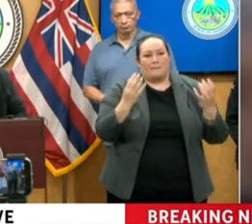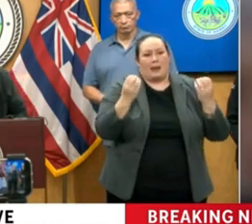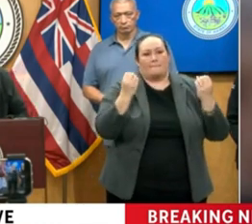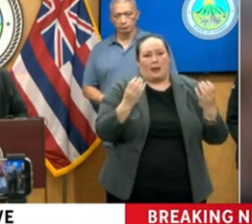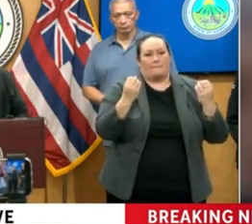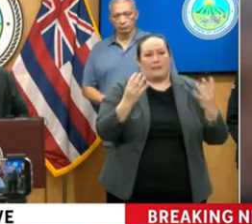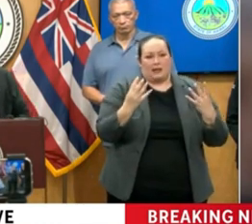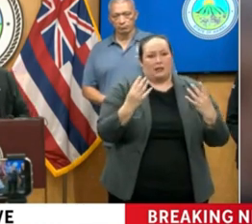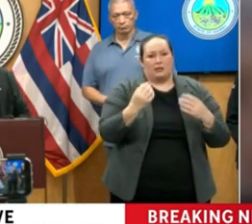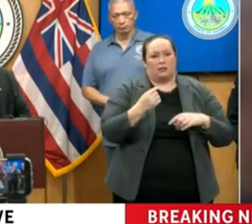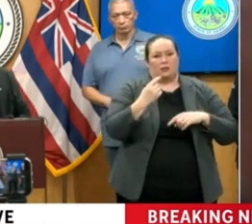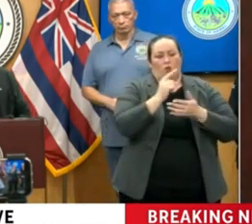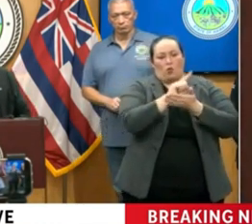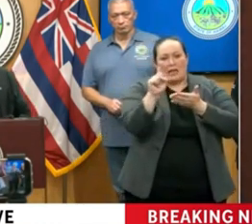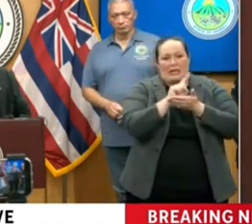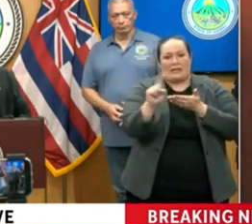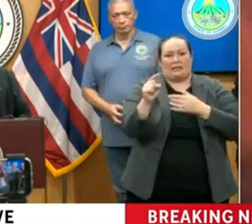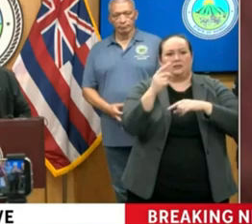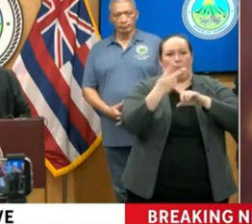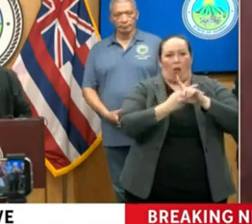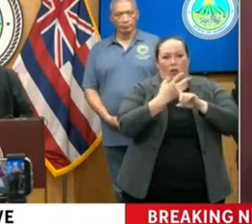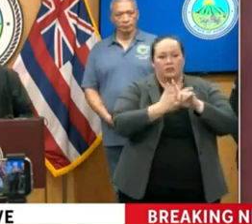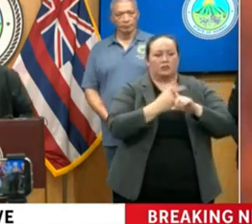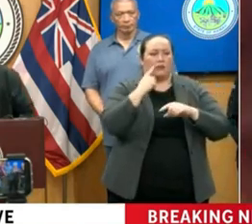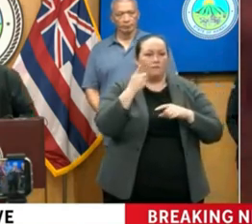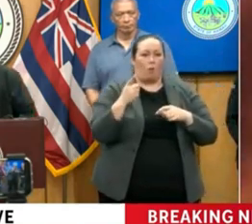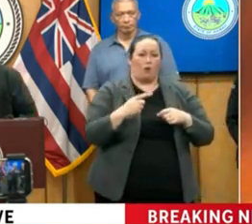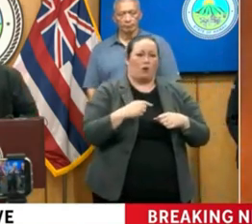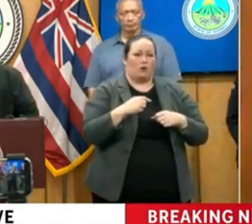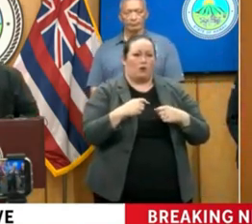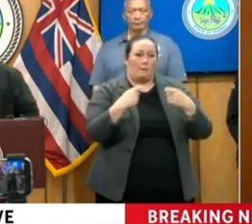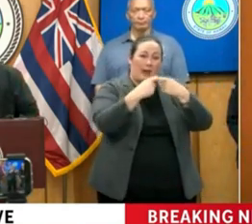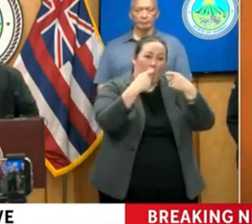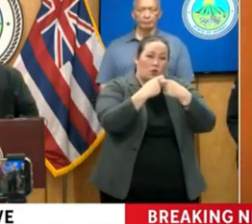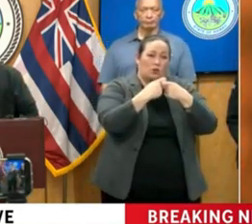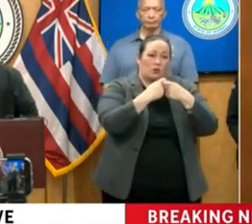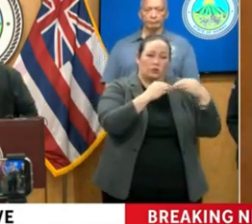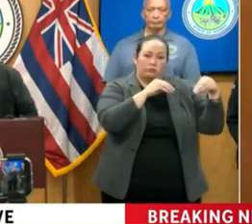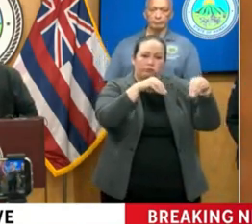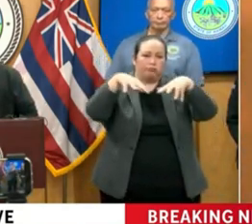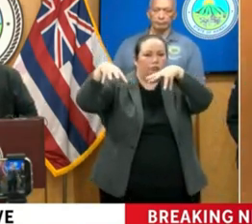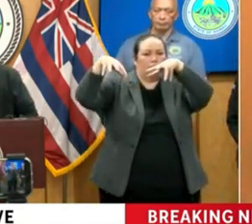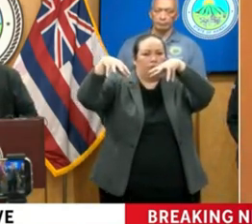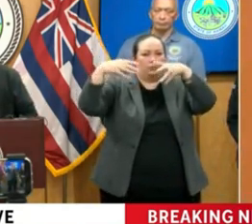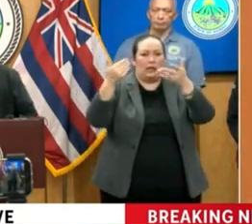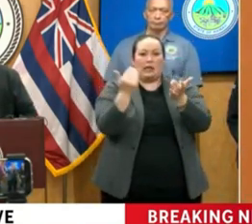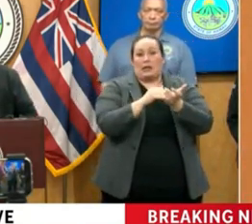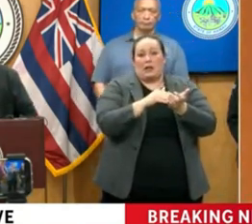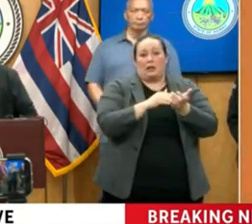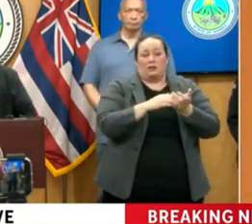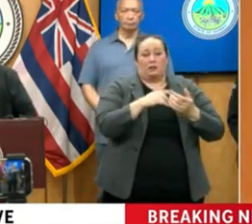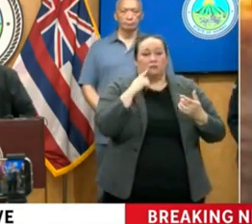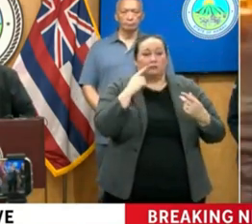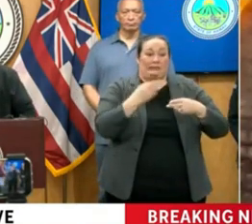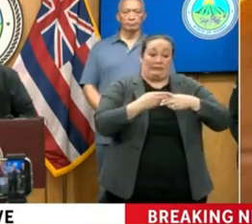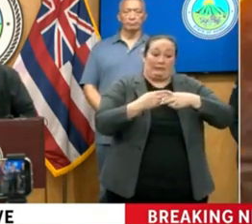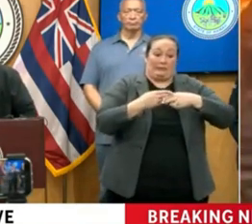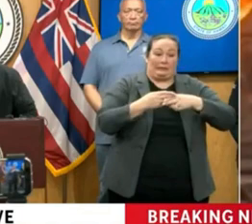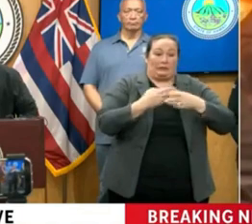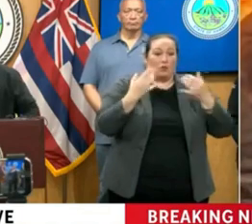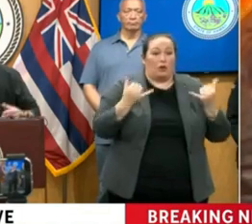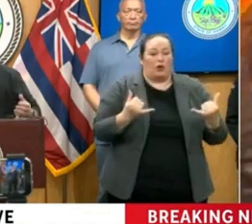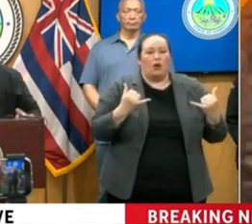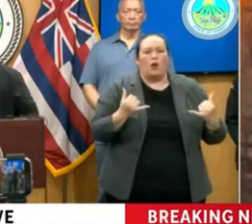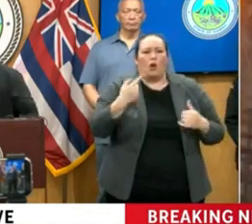We're talking about weeks to months in some cases to get energy fully restored. In the interim, of course, we're going to do all that we can to get